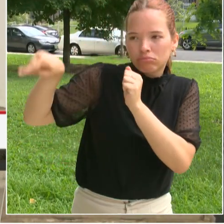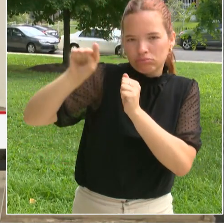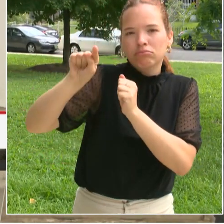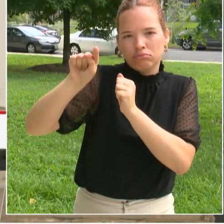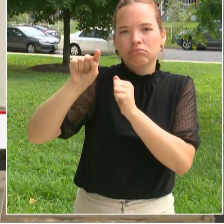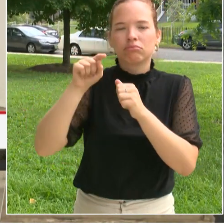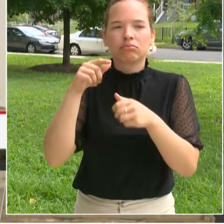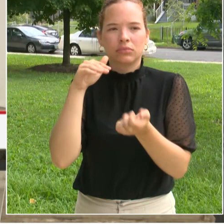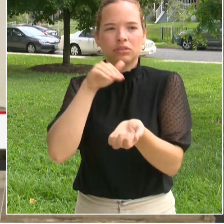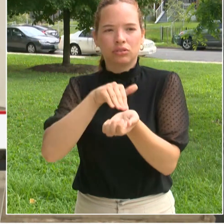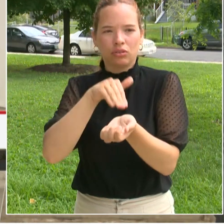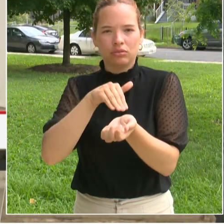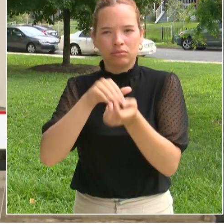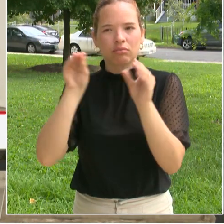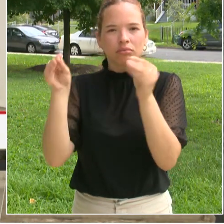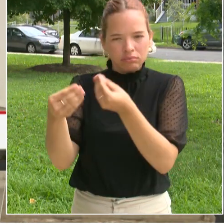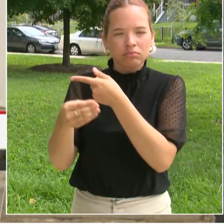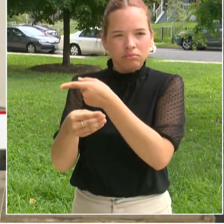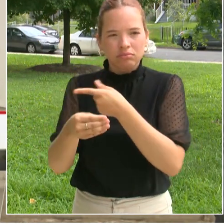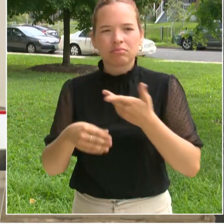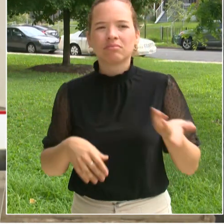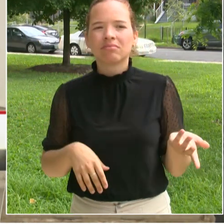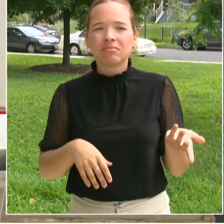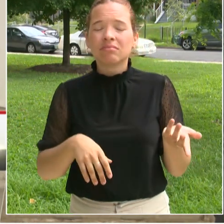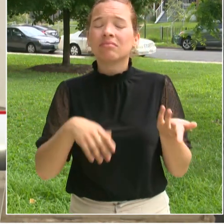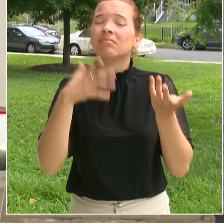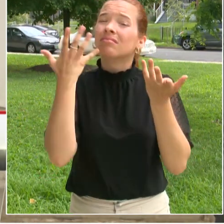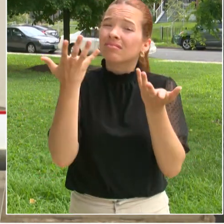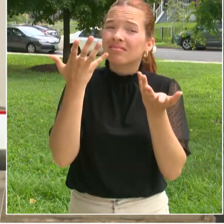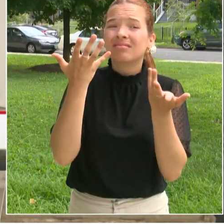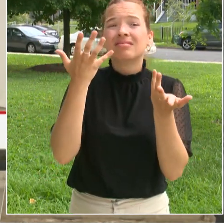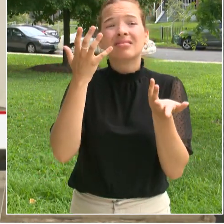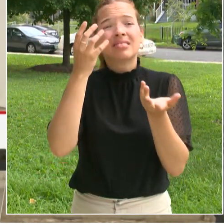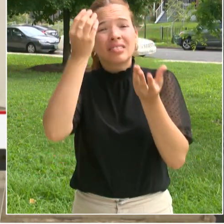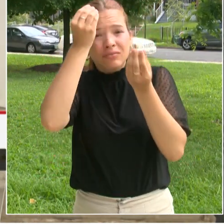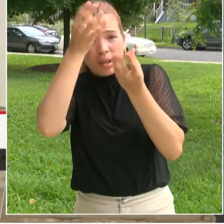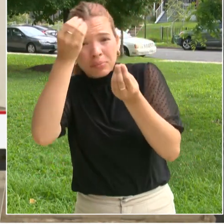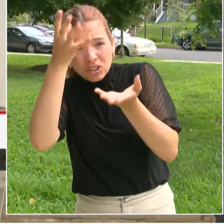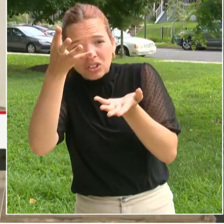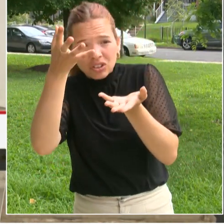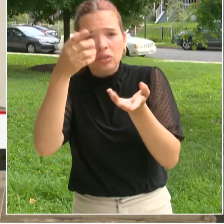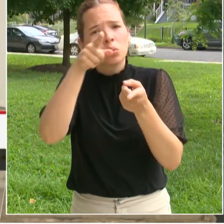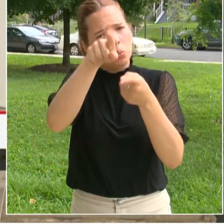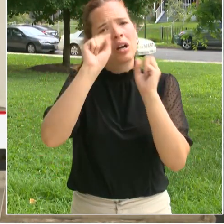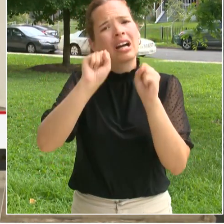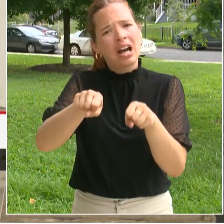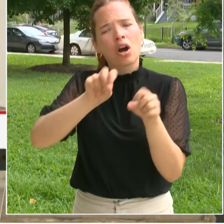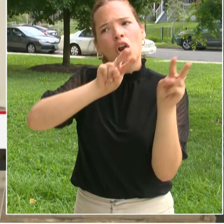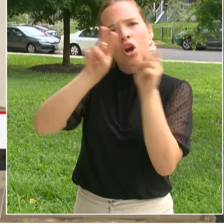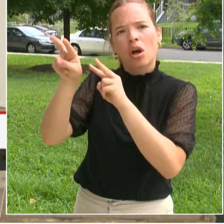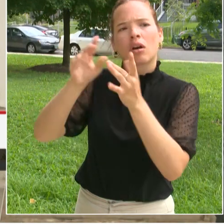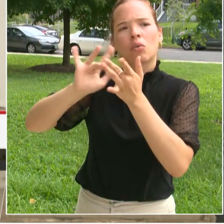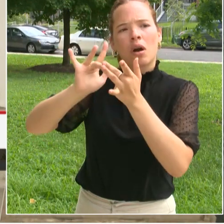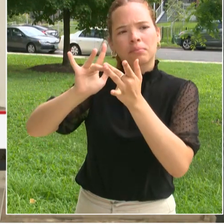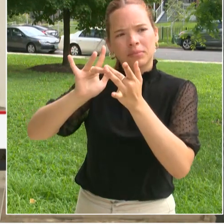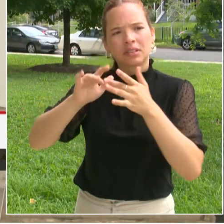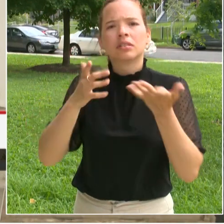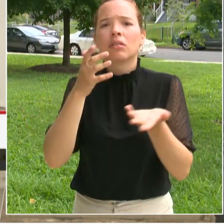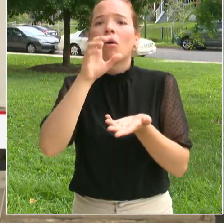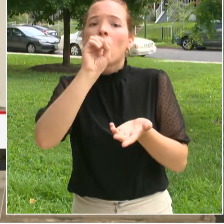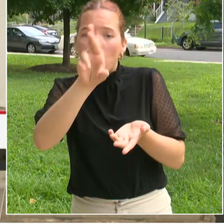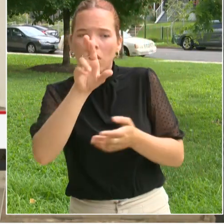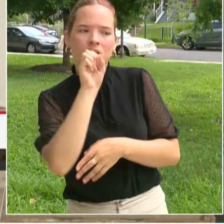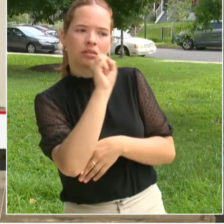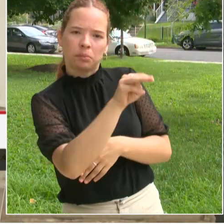details are available on all of these different methods of filling the requirement on our social media, on our website at DC Health,